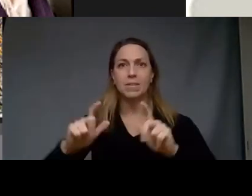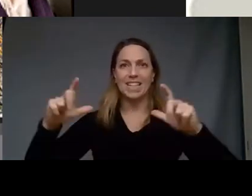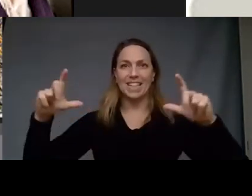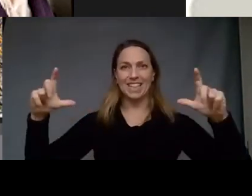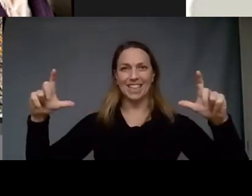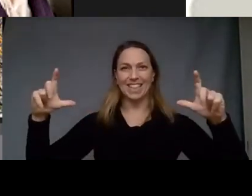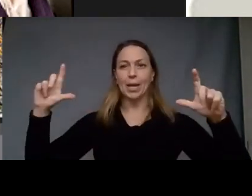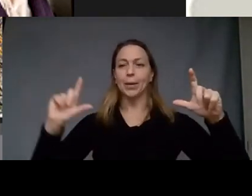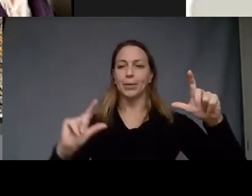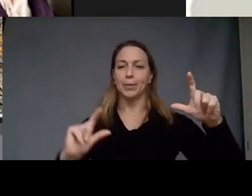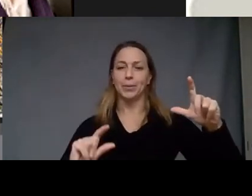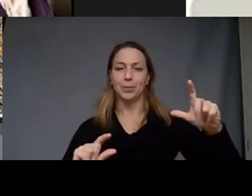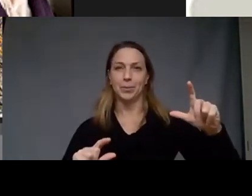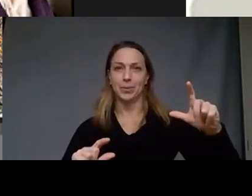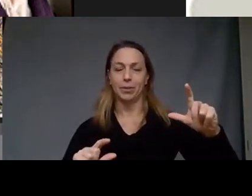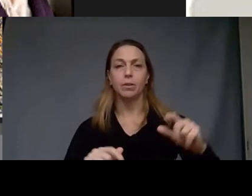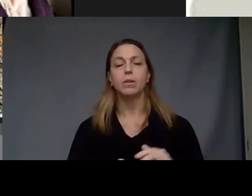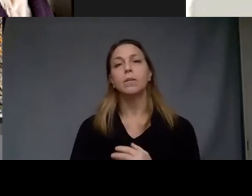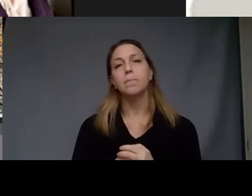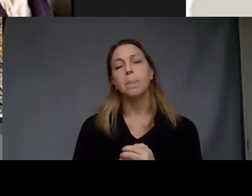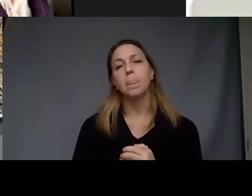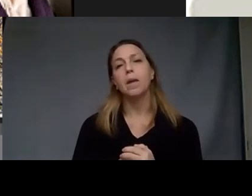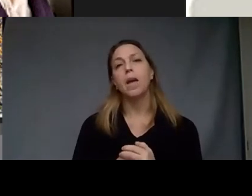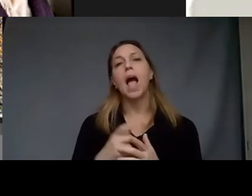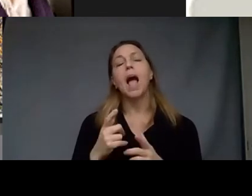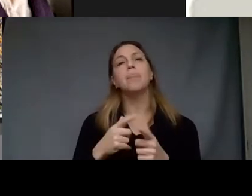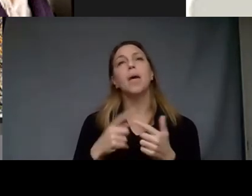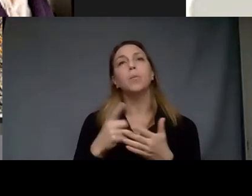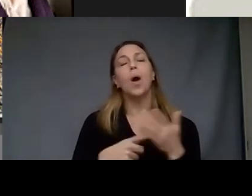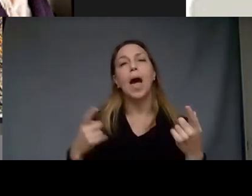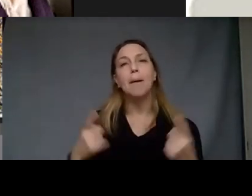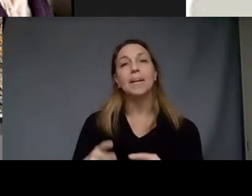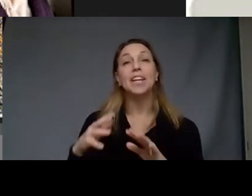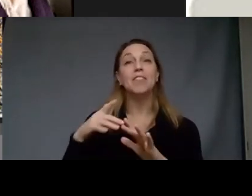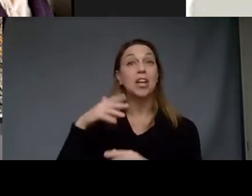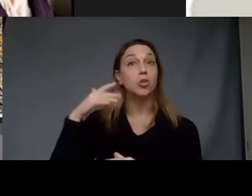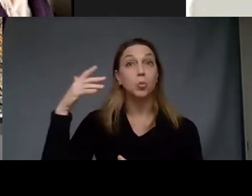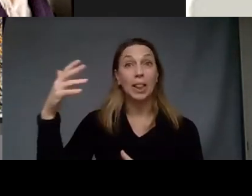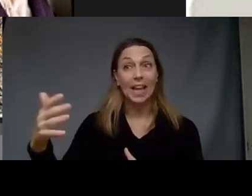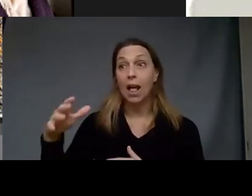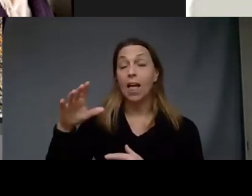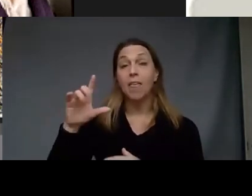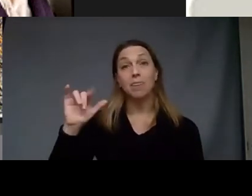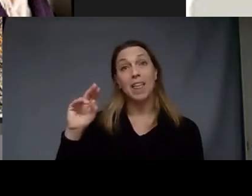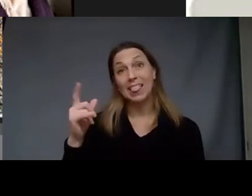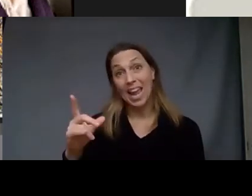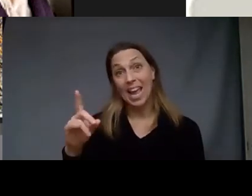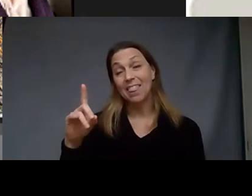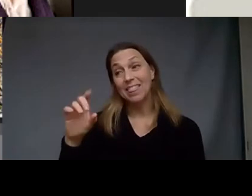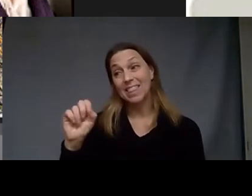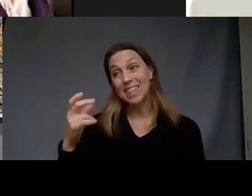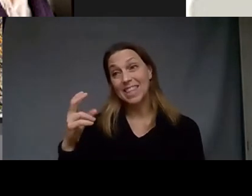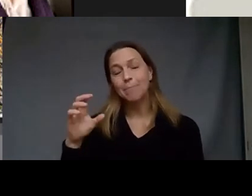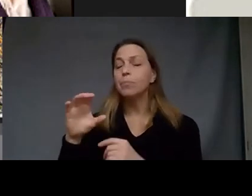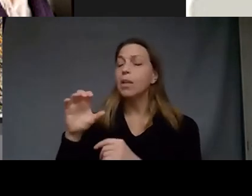what happened was eventually the landscape became the whole show